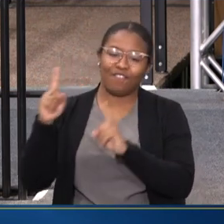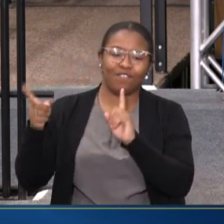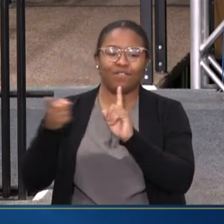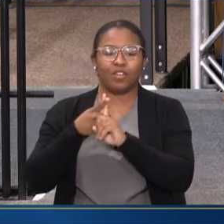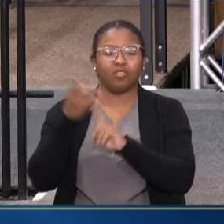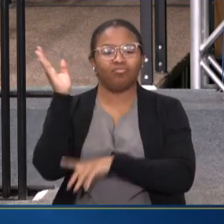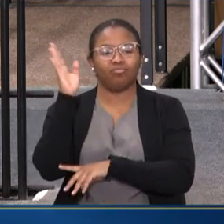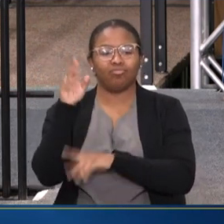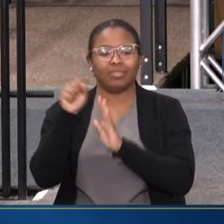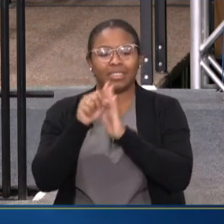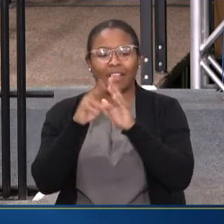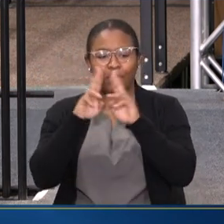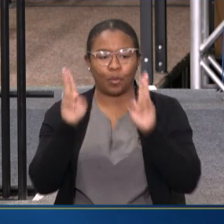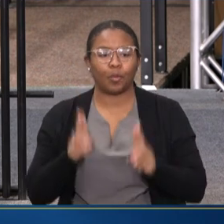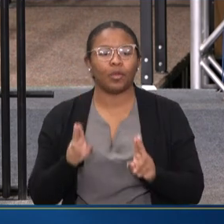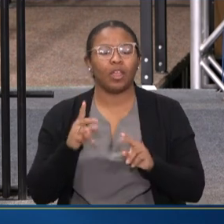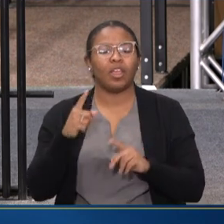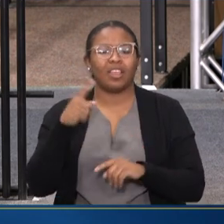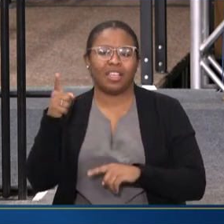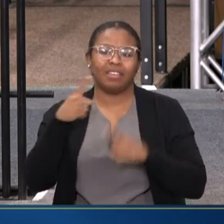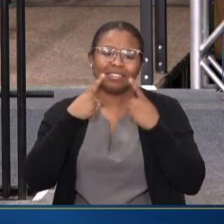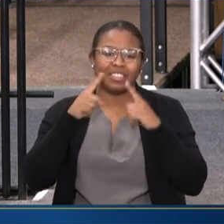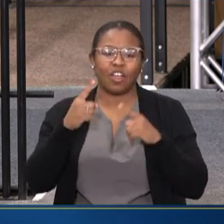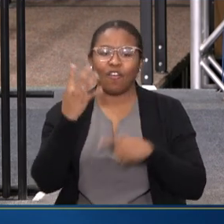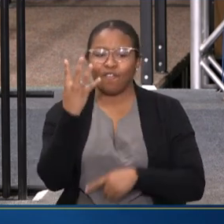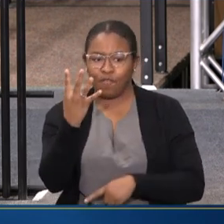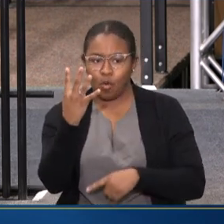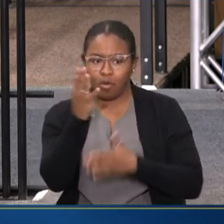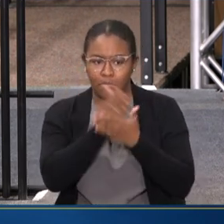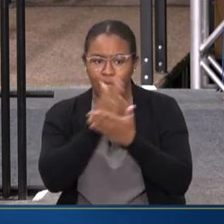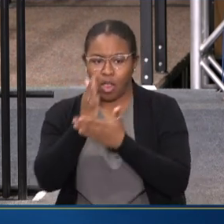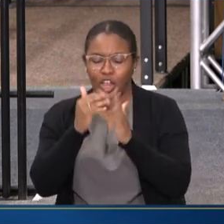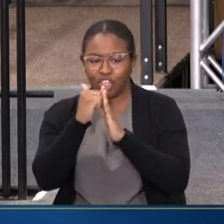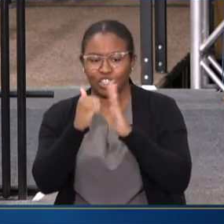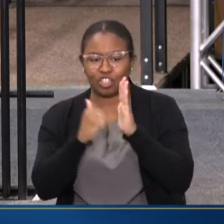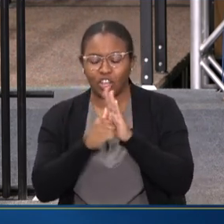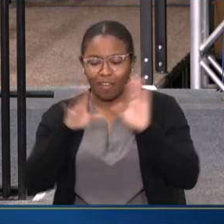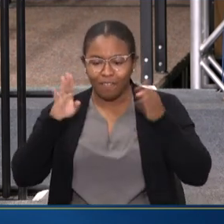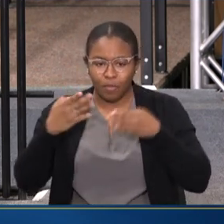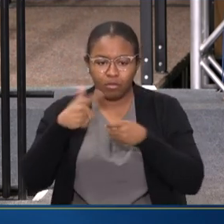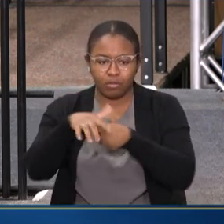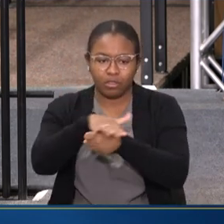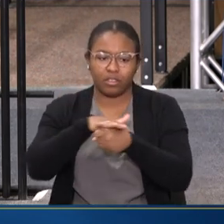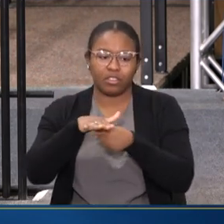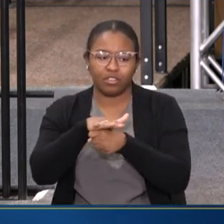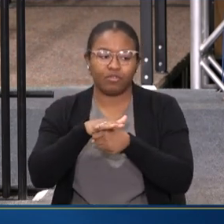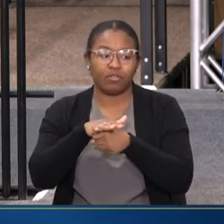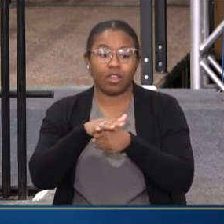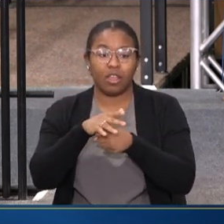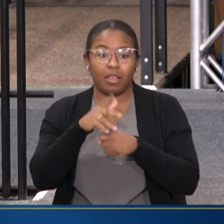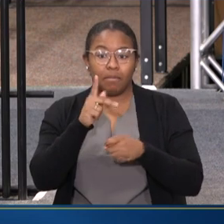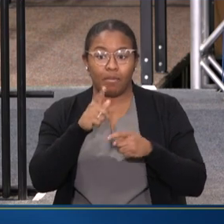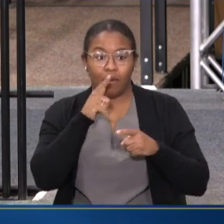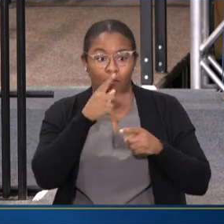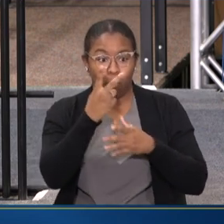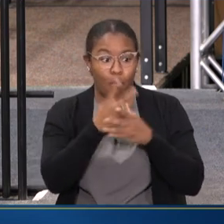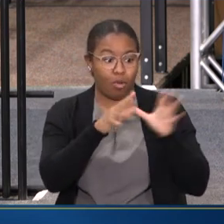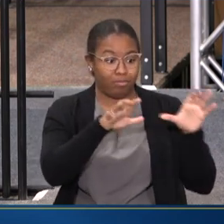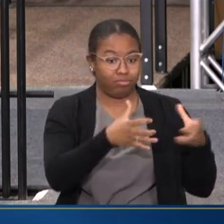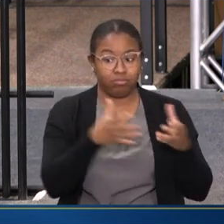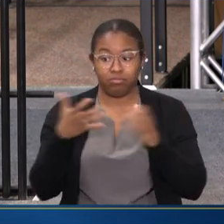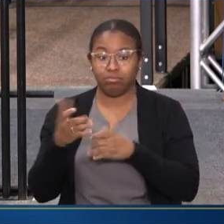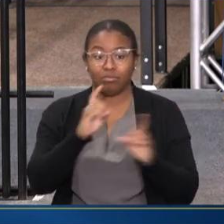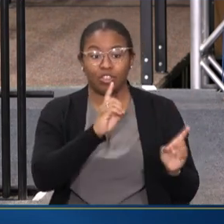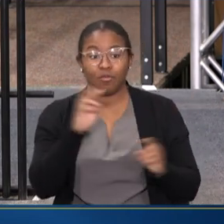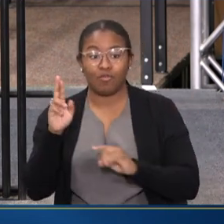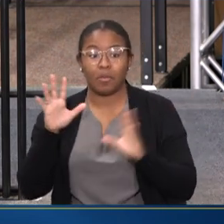ADDRESS, HE ANNOUNCED A FOUR-PART UNITY AGENDA FOCUSED ON AREAS WHERE MEMBERS OF BOTH PARTIES CAN COME TOGETHER